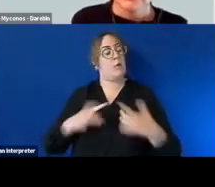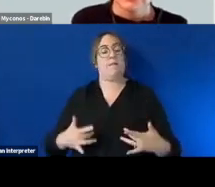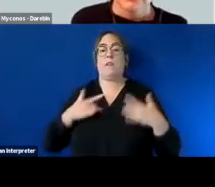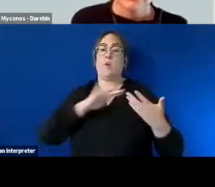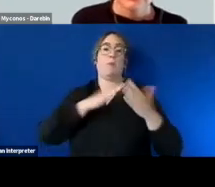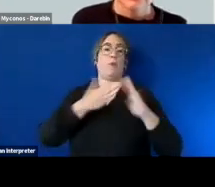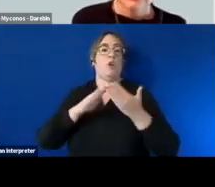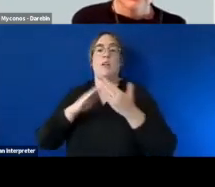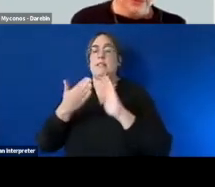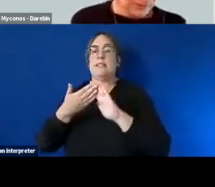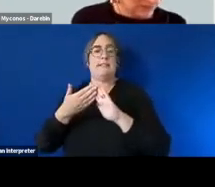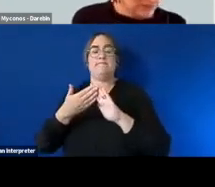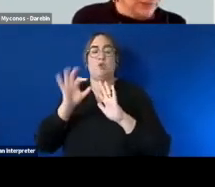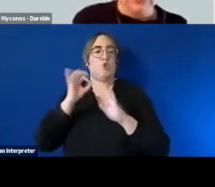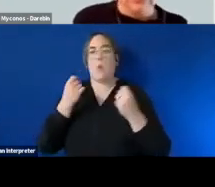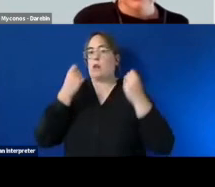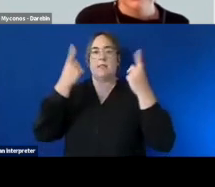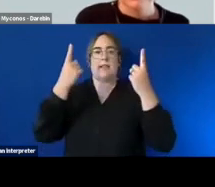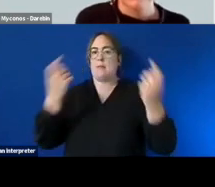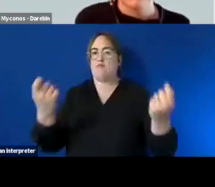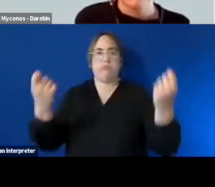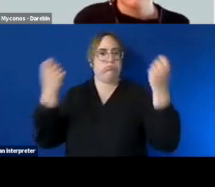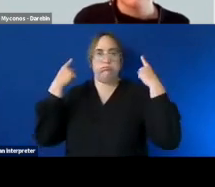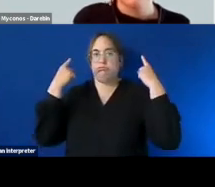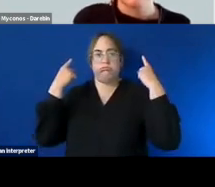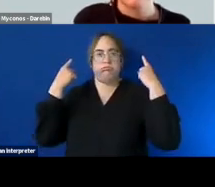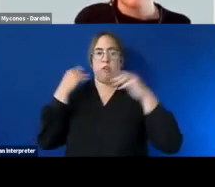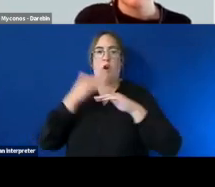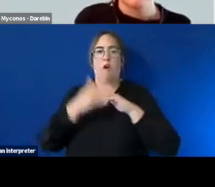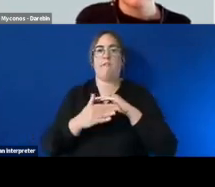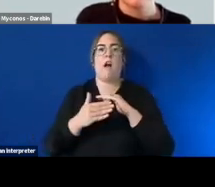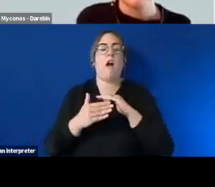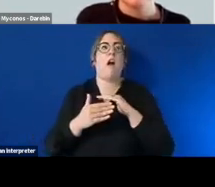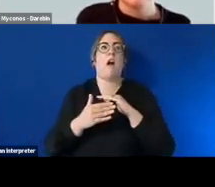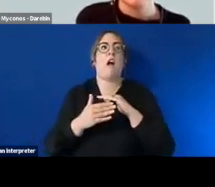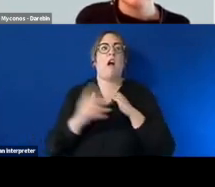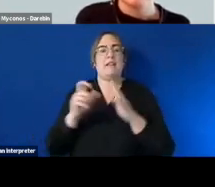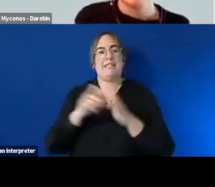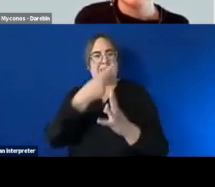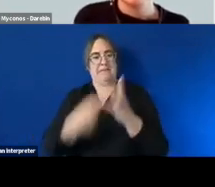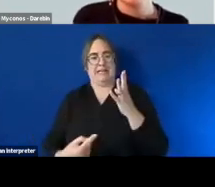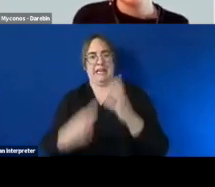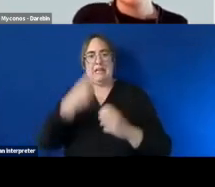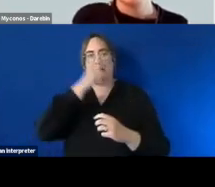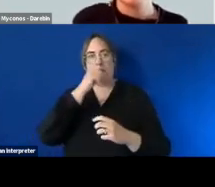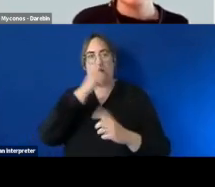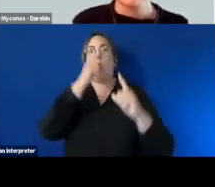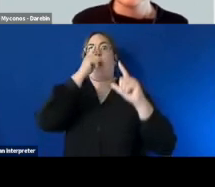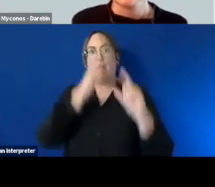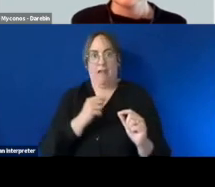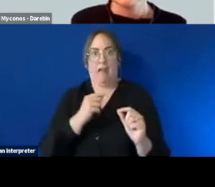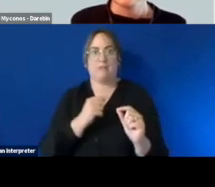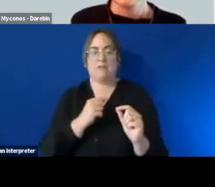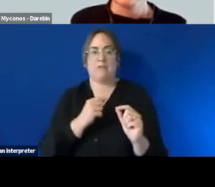about um what people with disabilities can do and how they can add